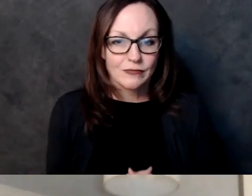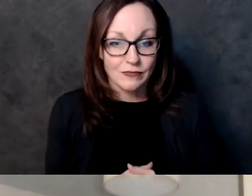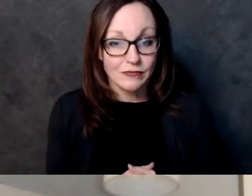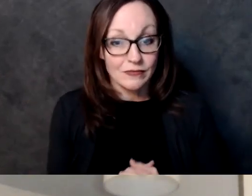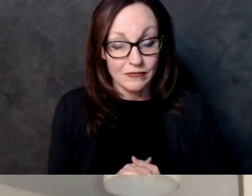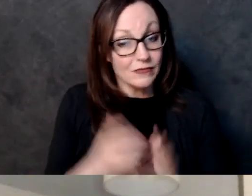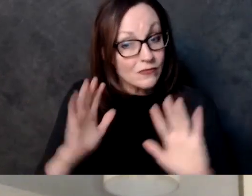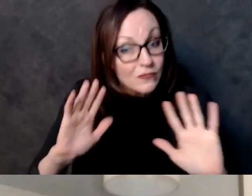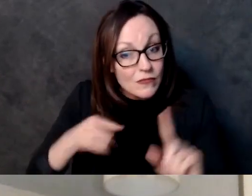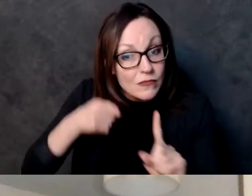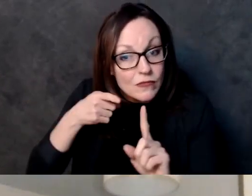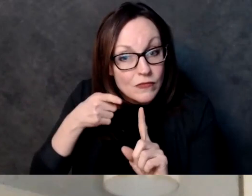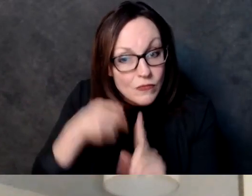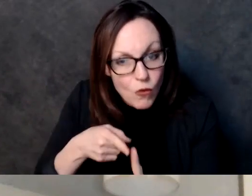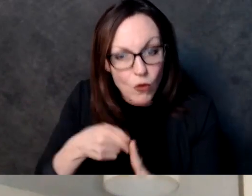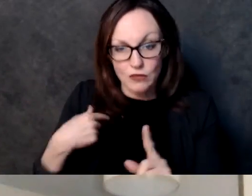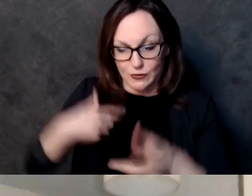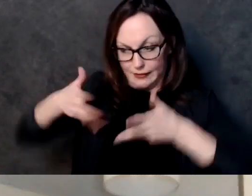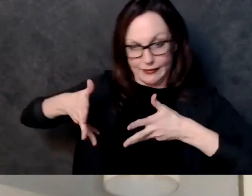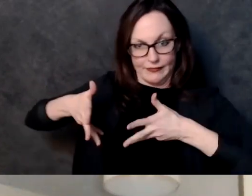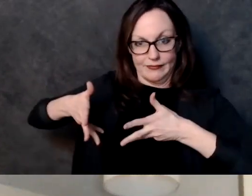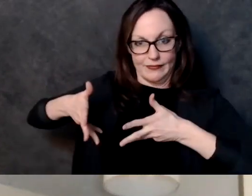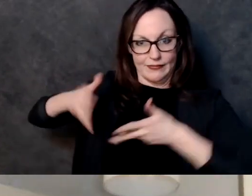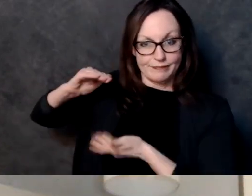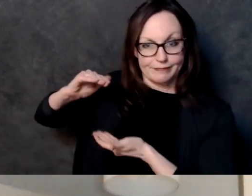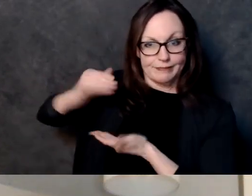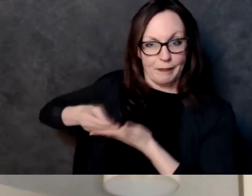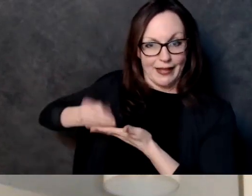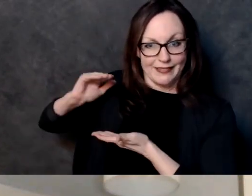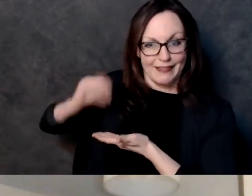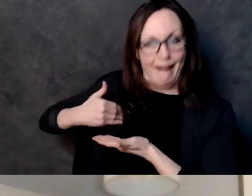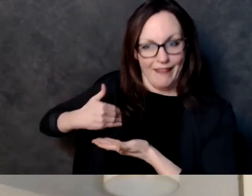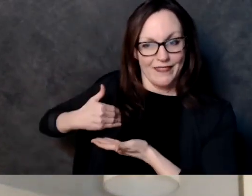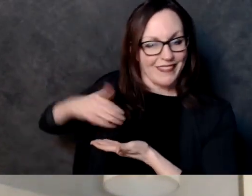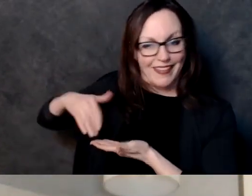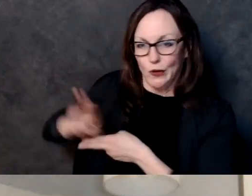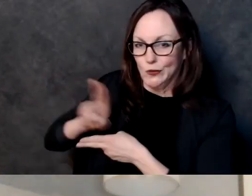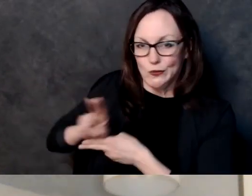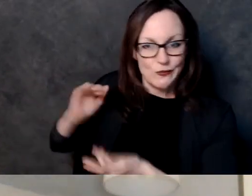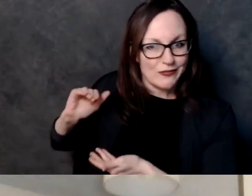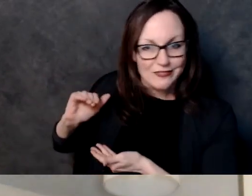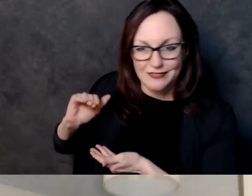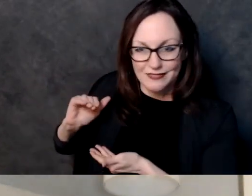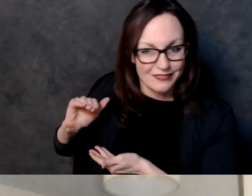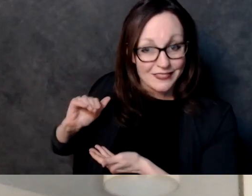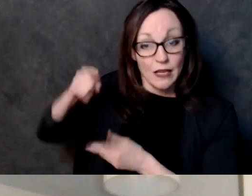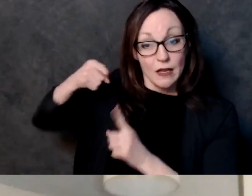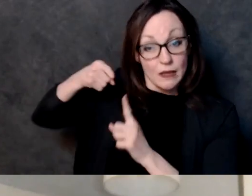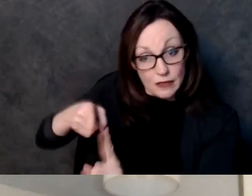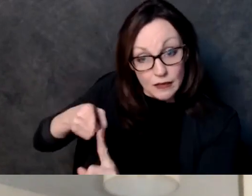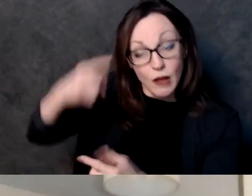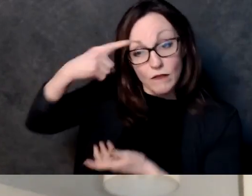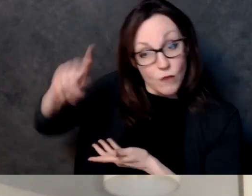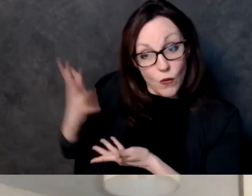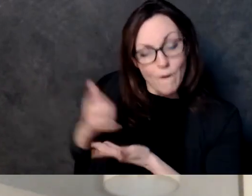should be the next uh fight but no there has not been funds direct from the state that haven't required um that haven't started at the